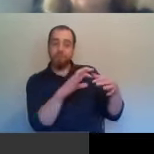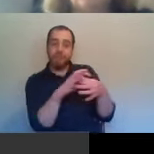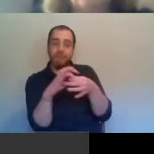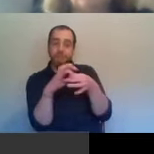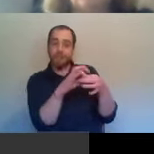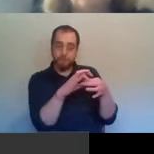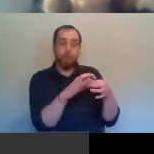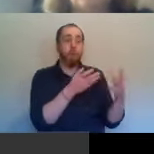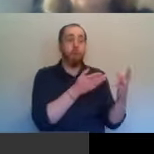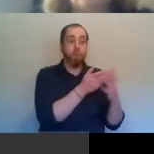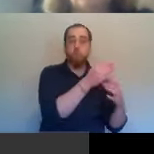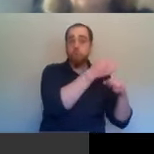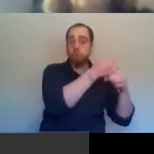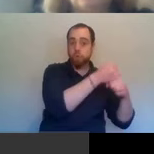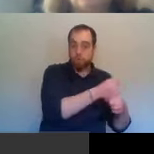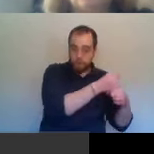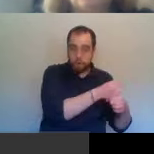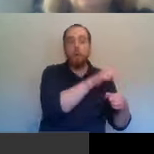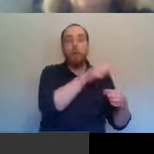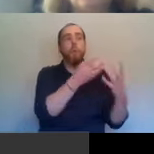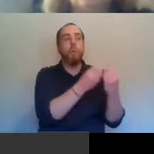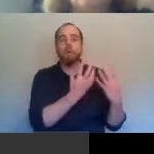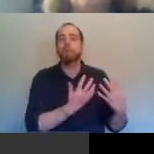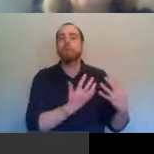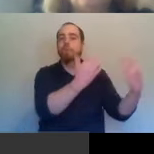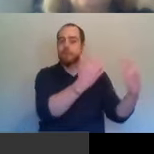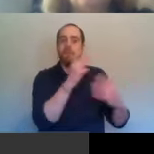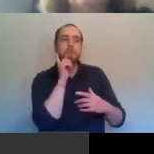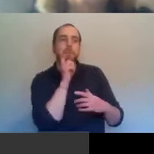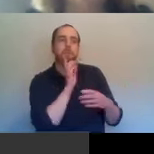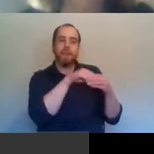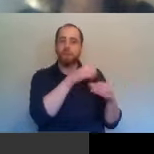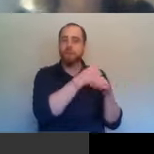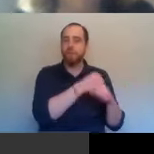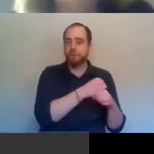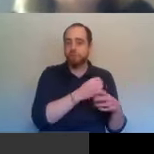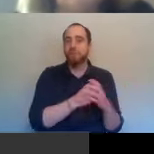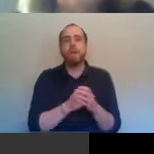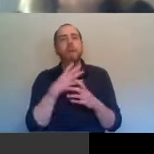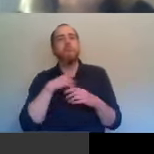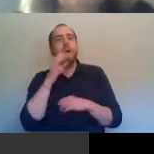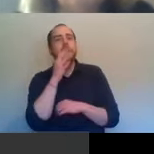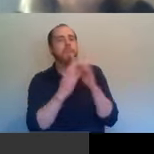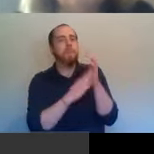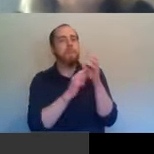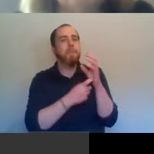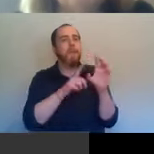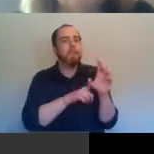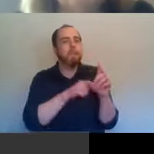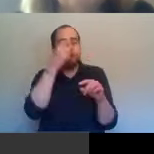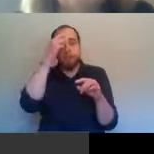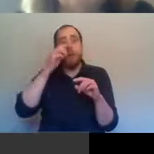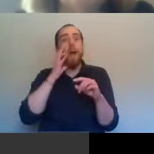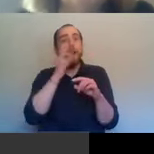institutional churches and their congregations. Mary, if I can put that question to you as well. mean, do you see the absence of women